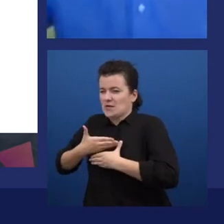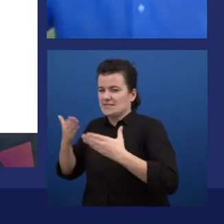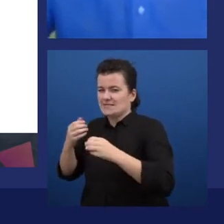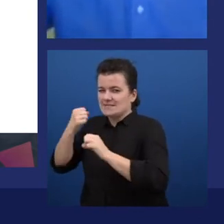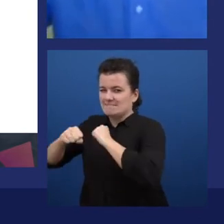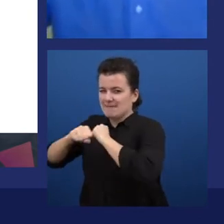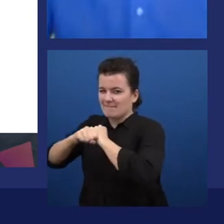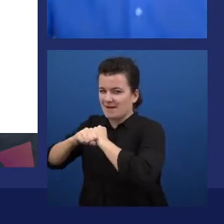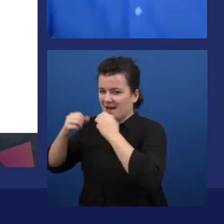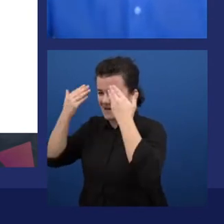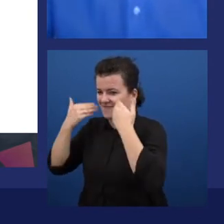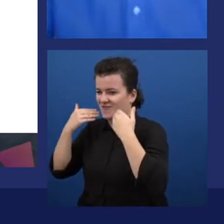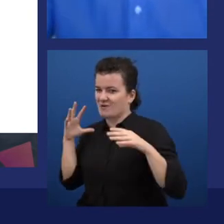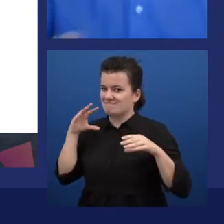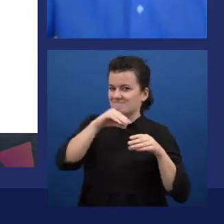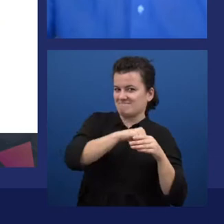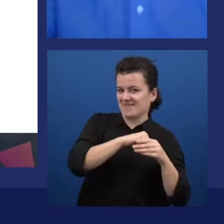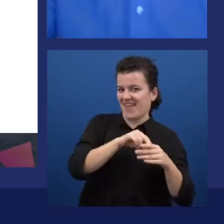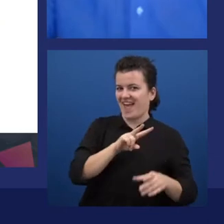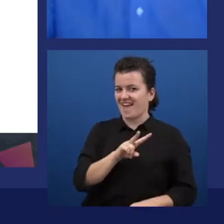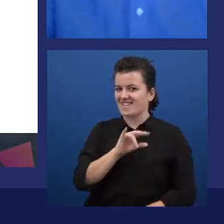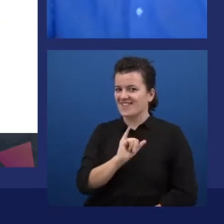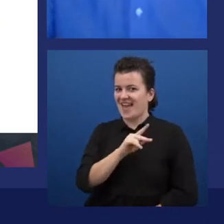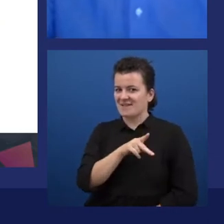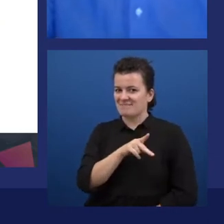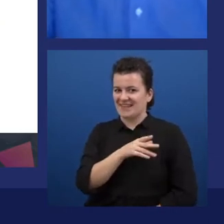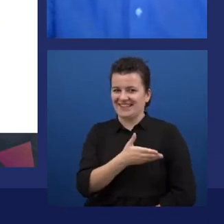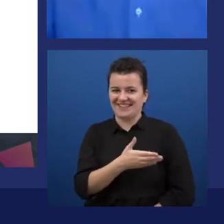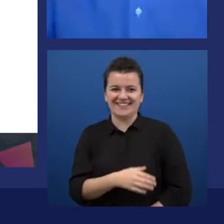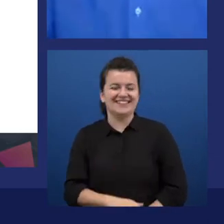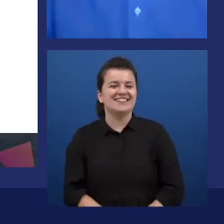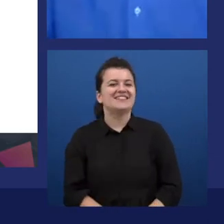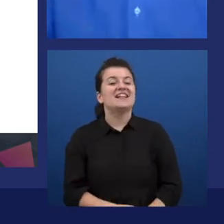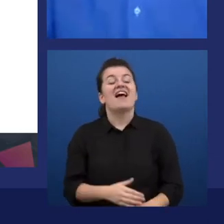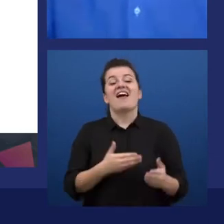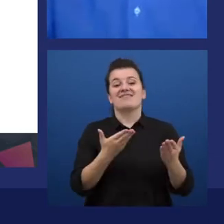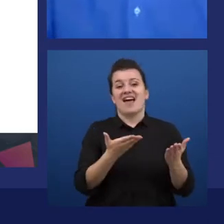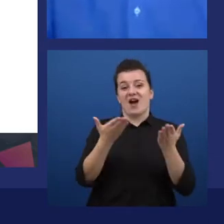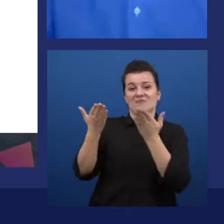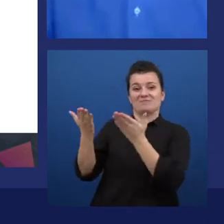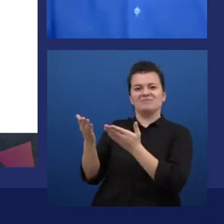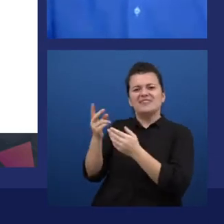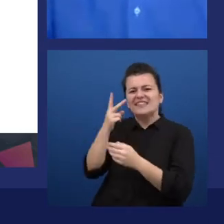which is sitting next to me, to take a picture. Harry, do you mind taking a picture for me?